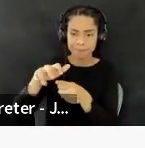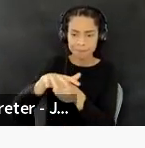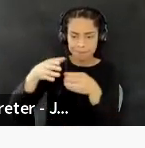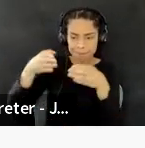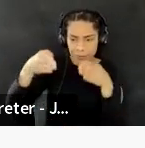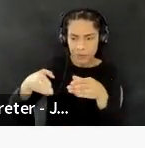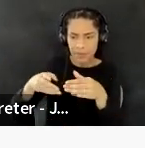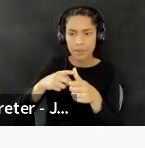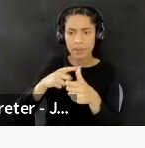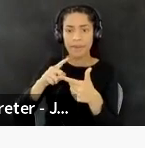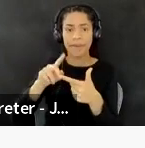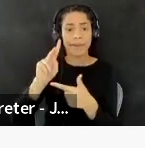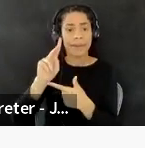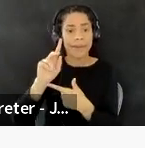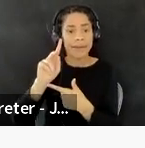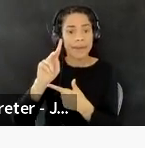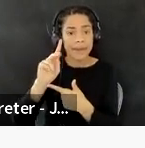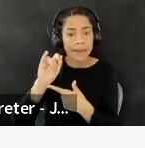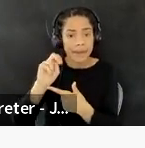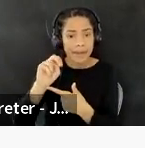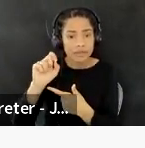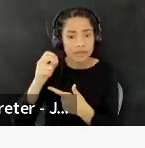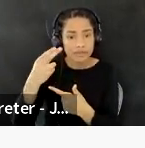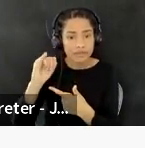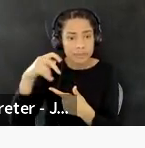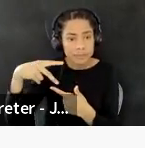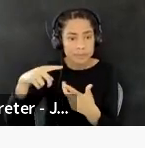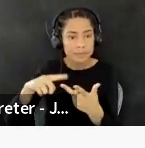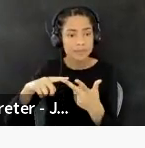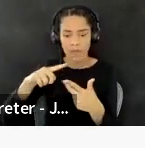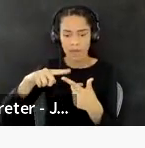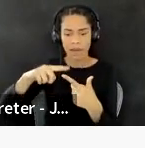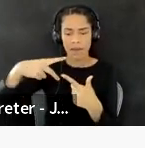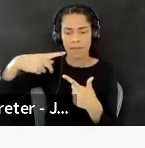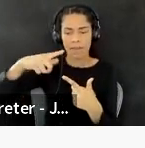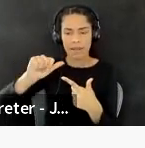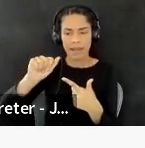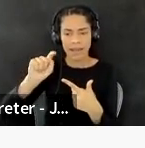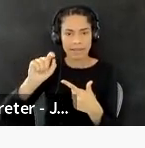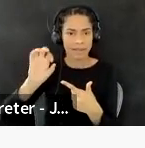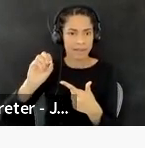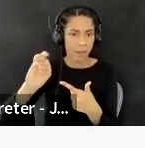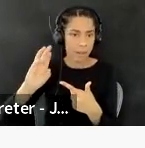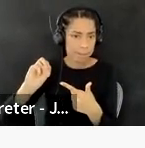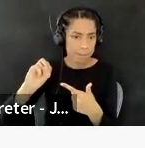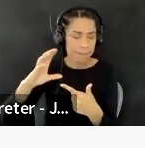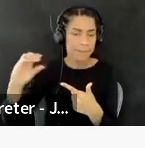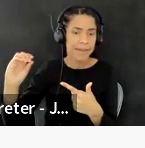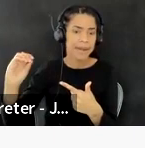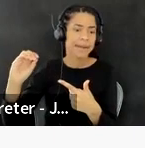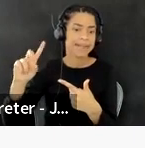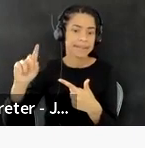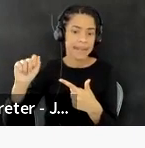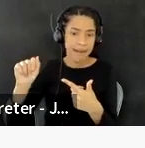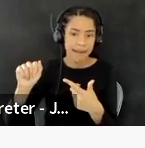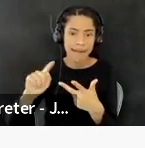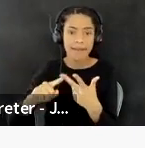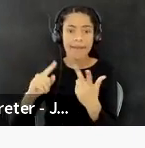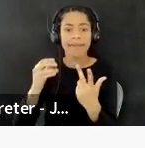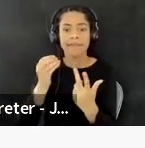platforms and data around food justice. And I, I also really appreciated how,